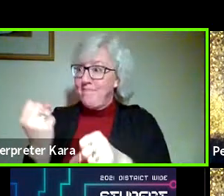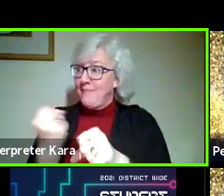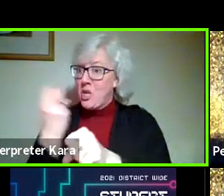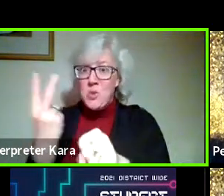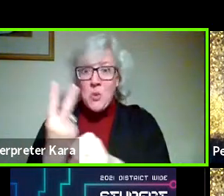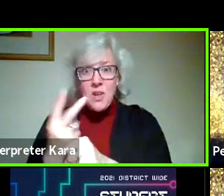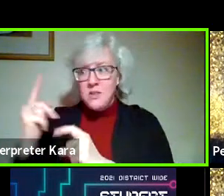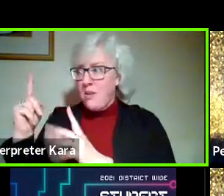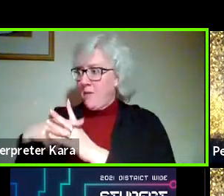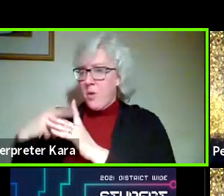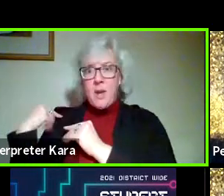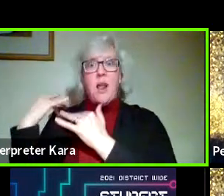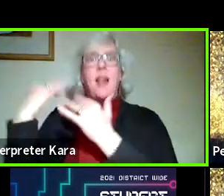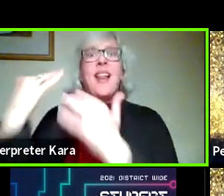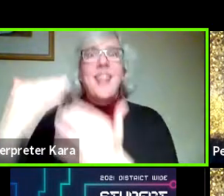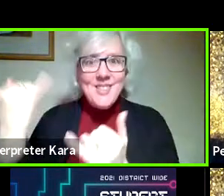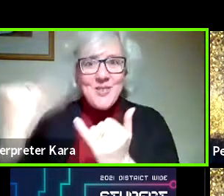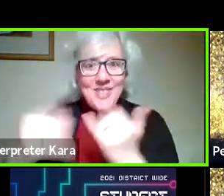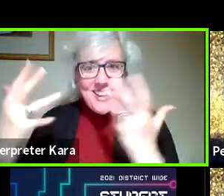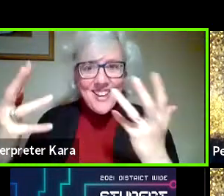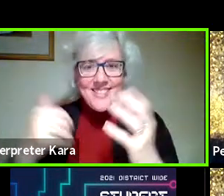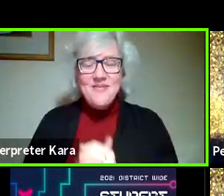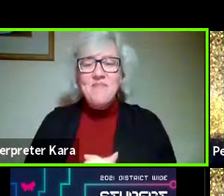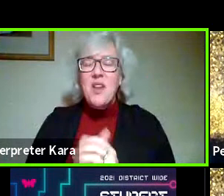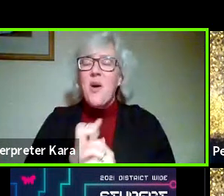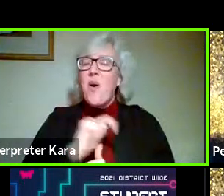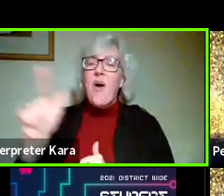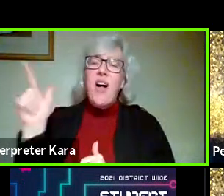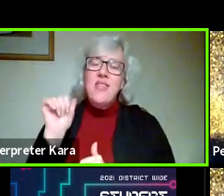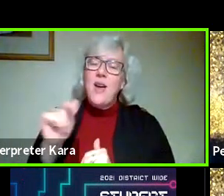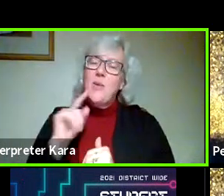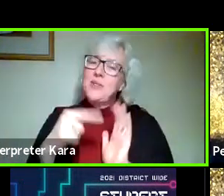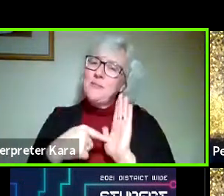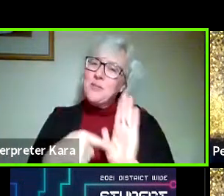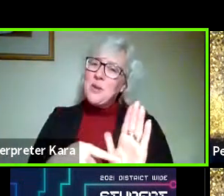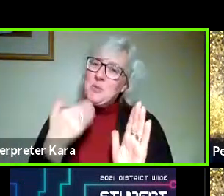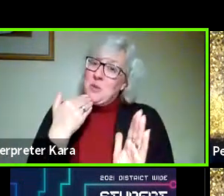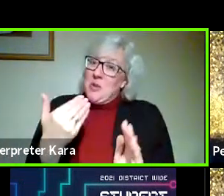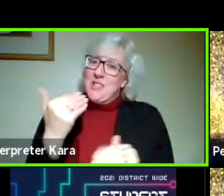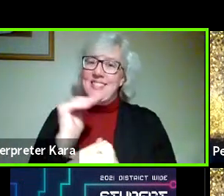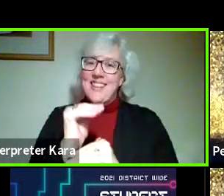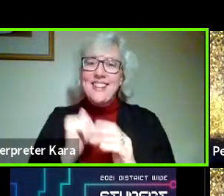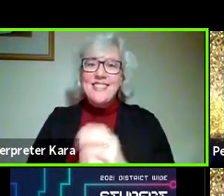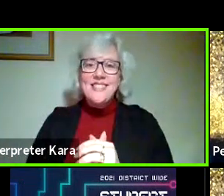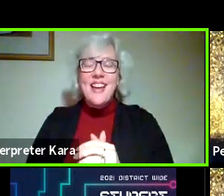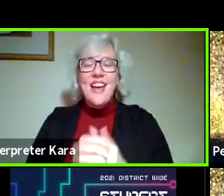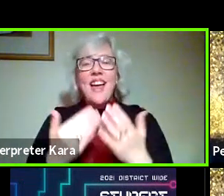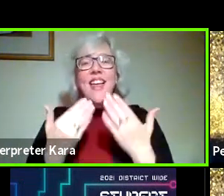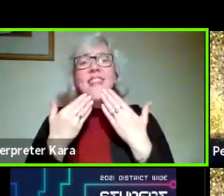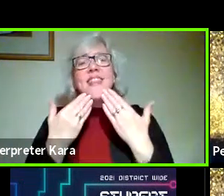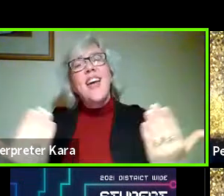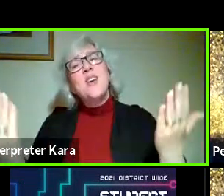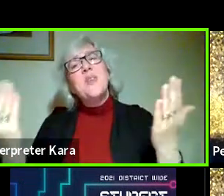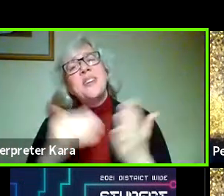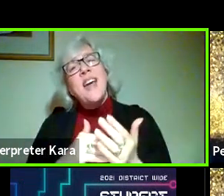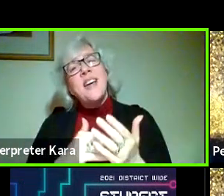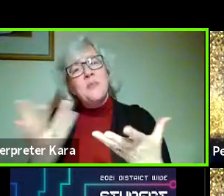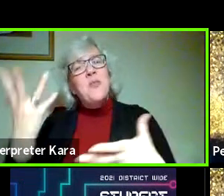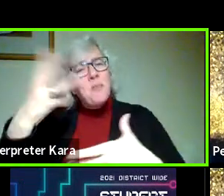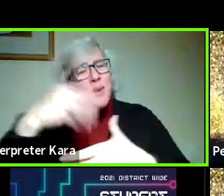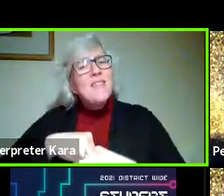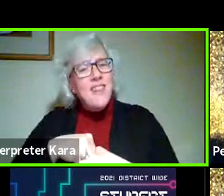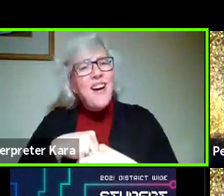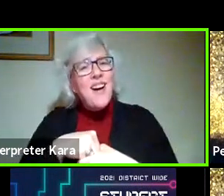years from beginning to end. So all of that come out really good tonight. And I thank you again for participating